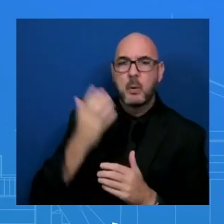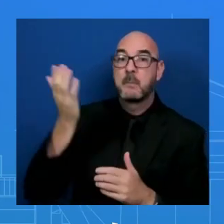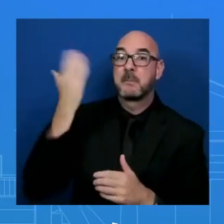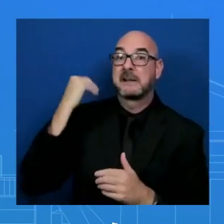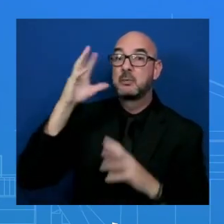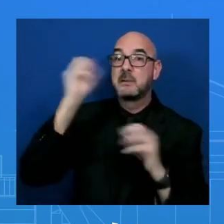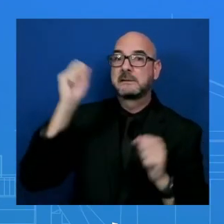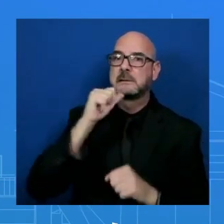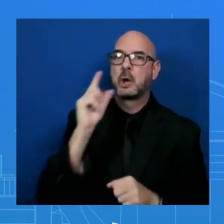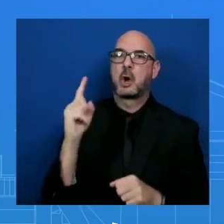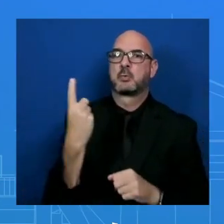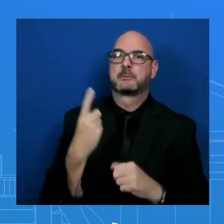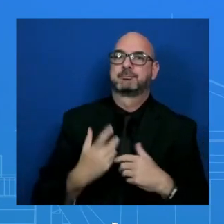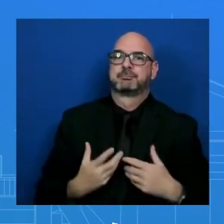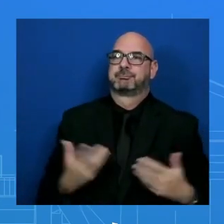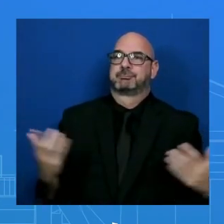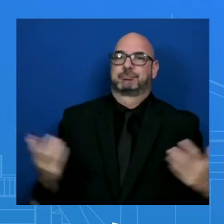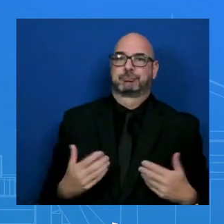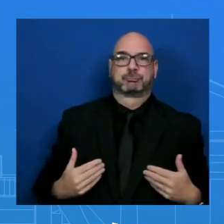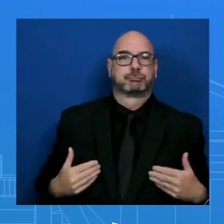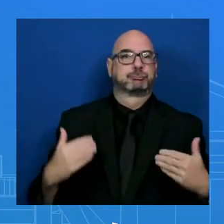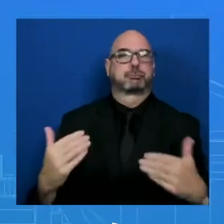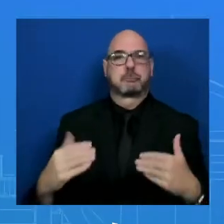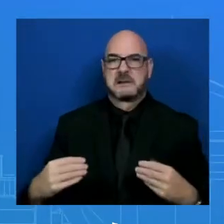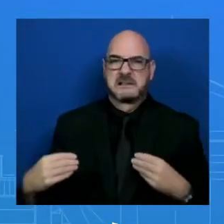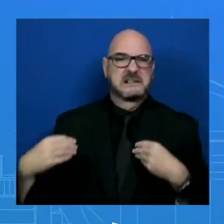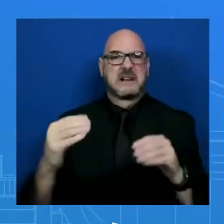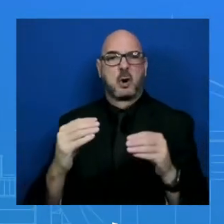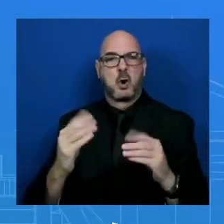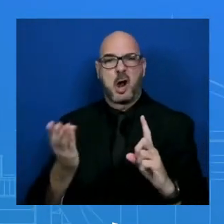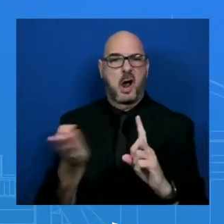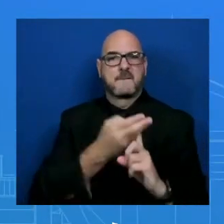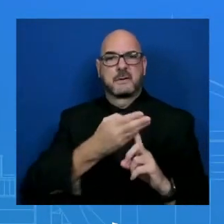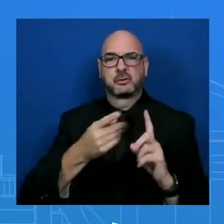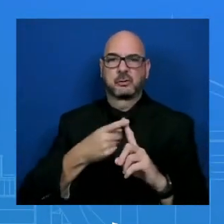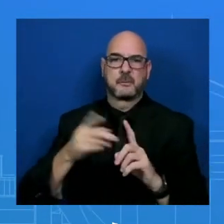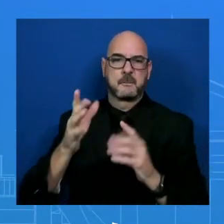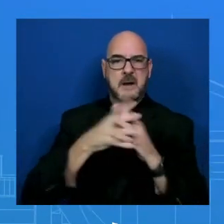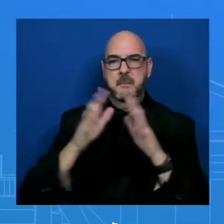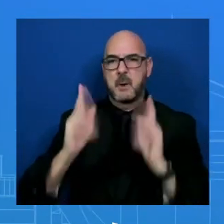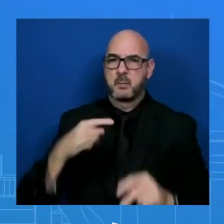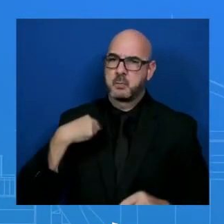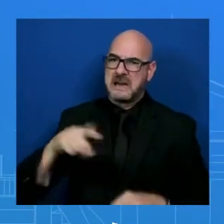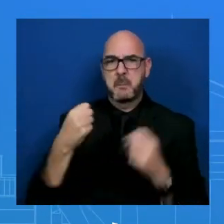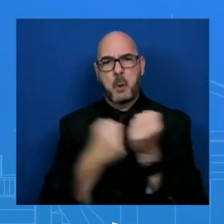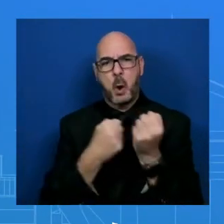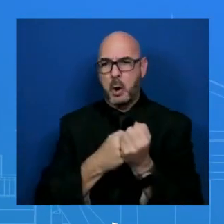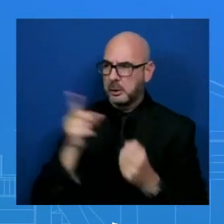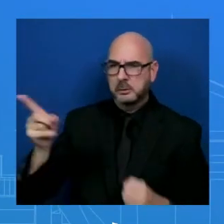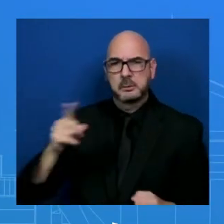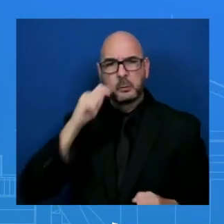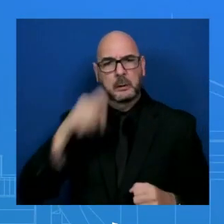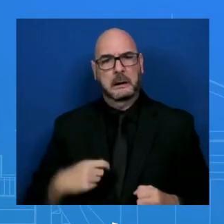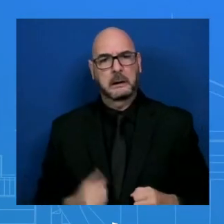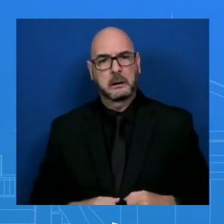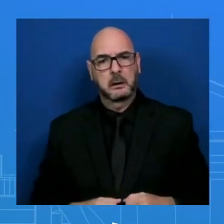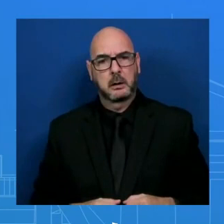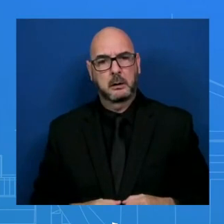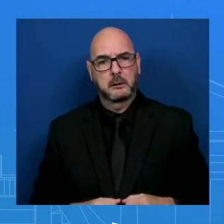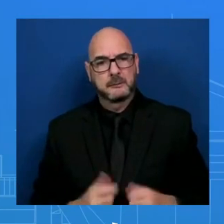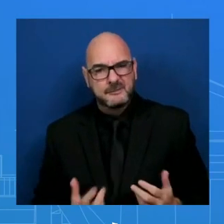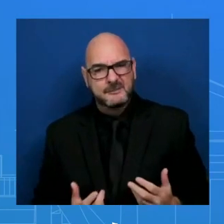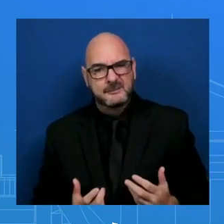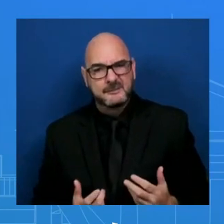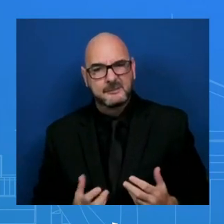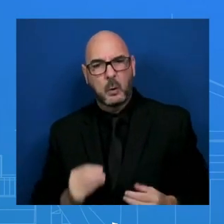public on the need for those requests. So on the first question, our view is